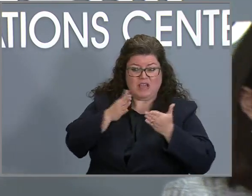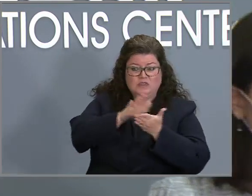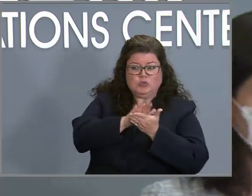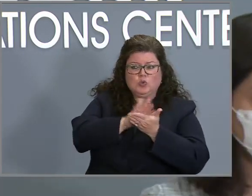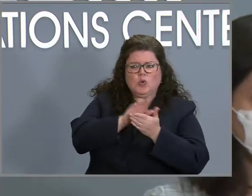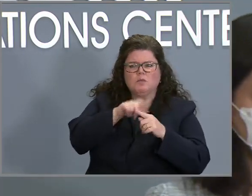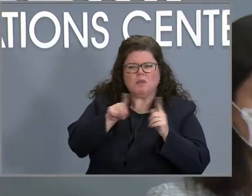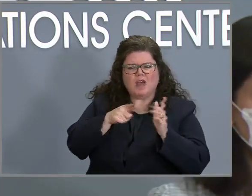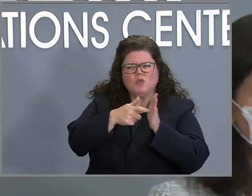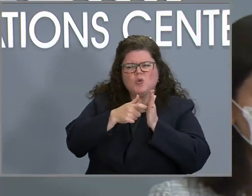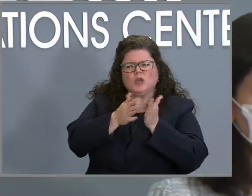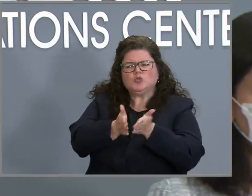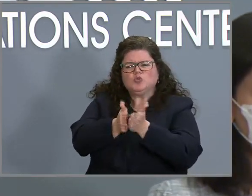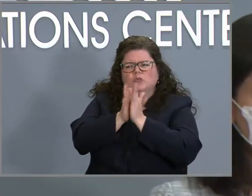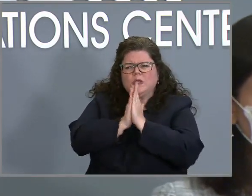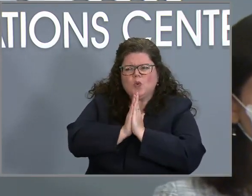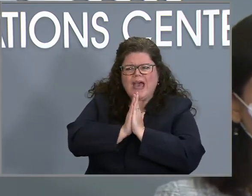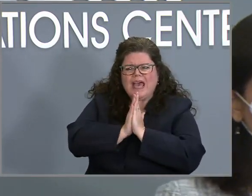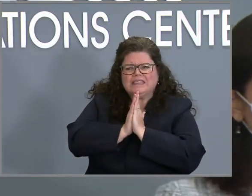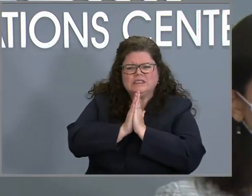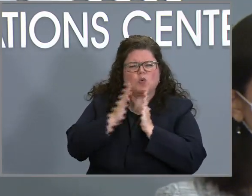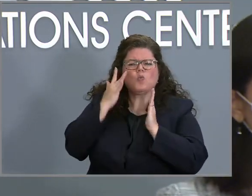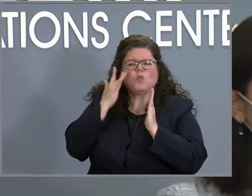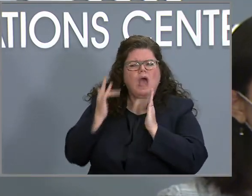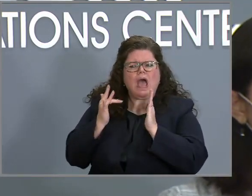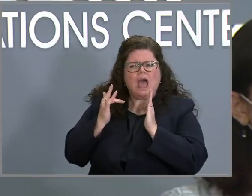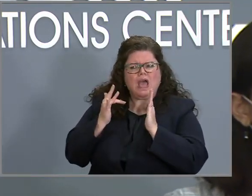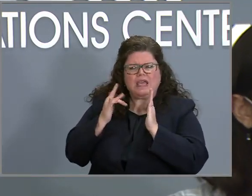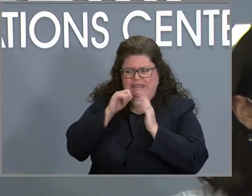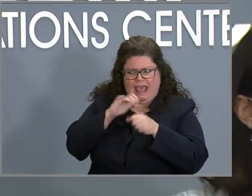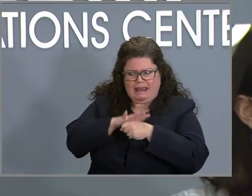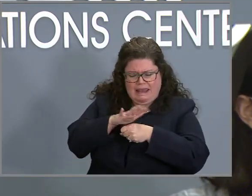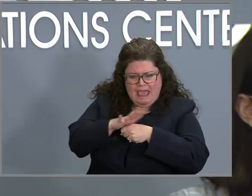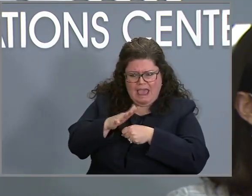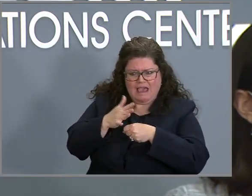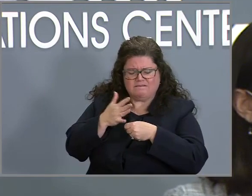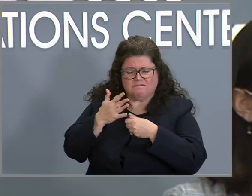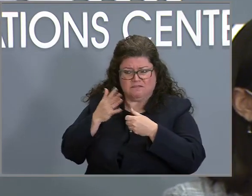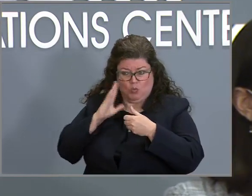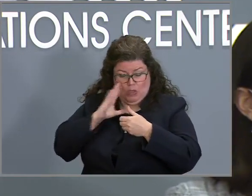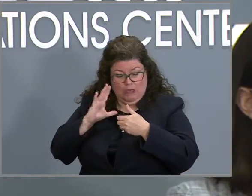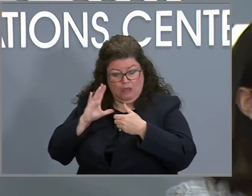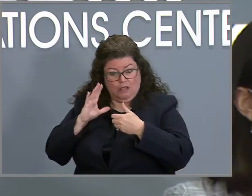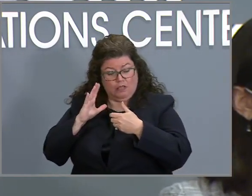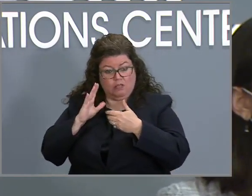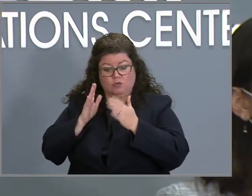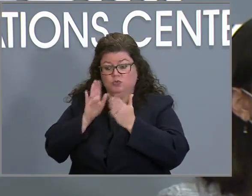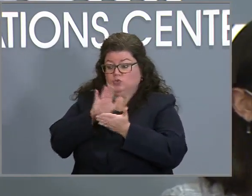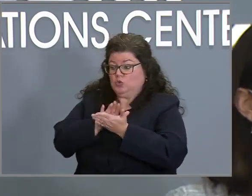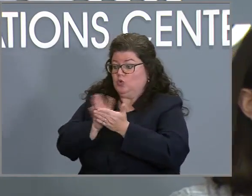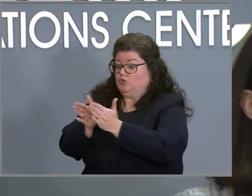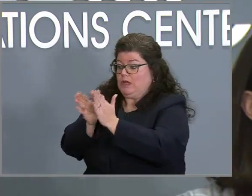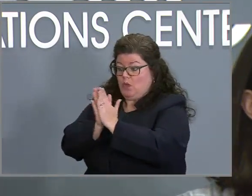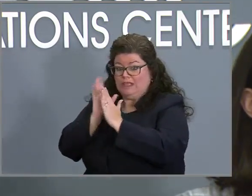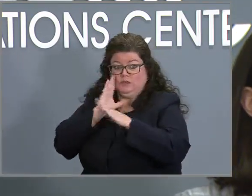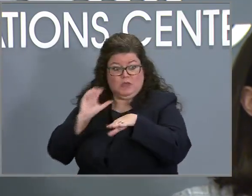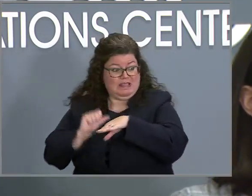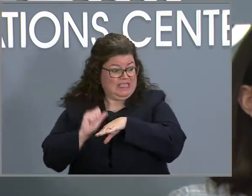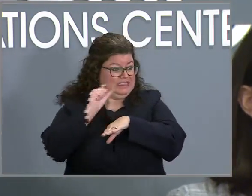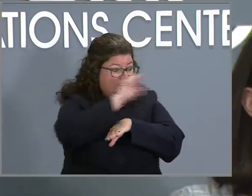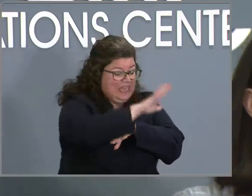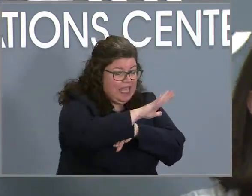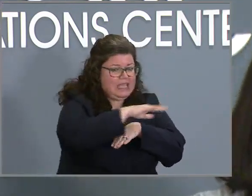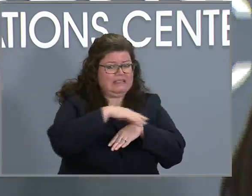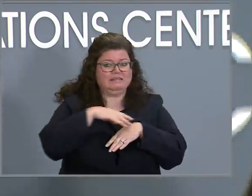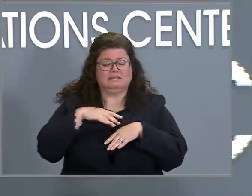request. Is there, is that a supply issue as far as if they would be like sent to schools if they need them? And is that only staff or available to students